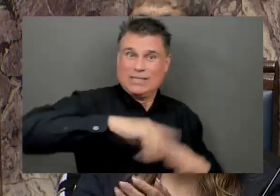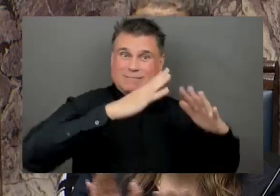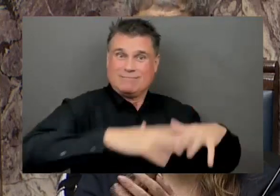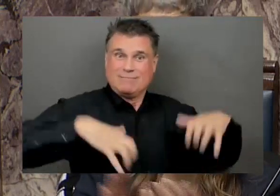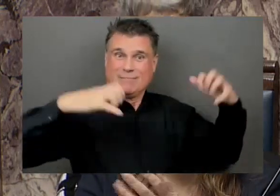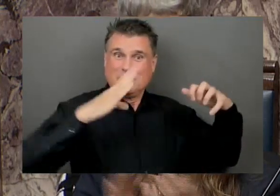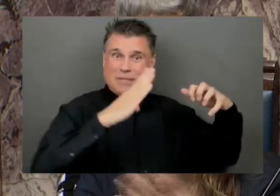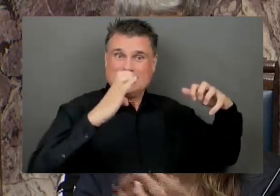Thank applause Clair.